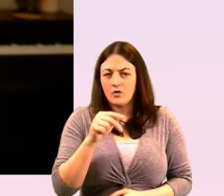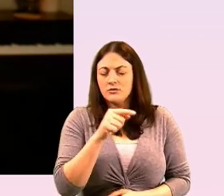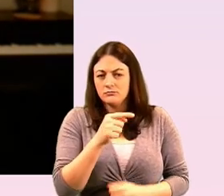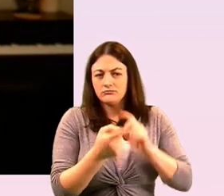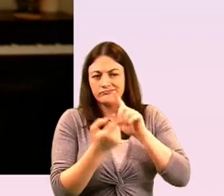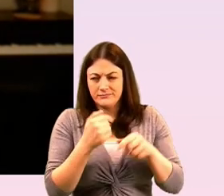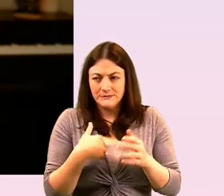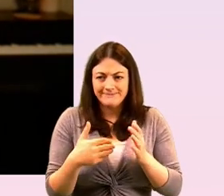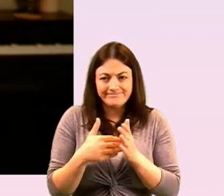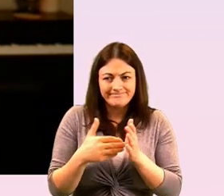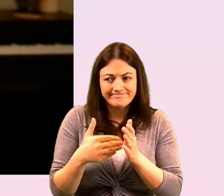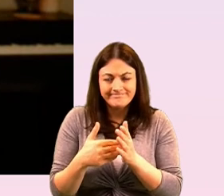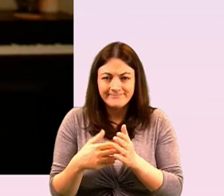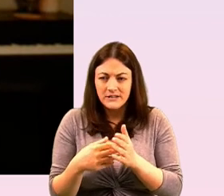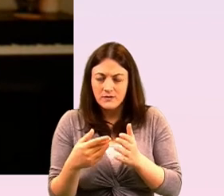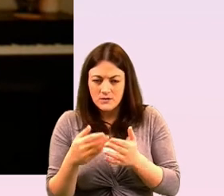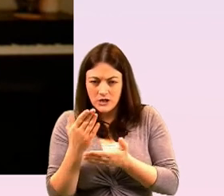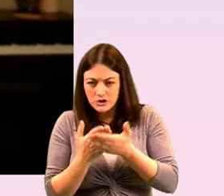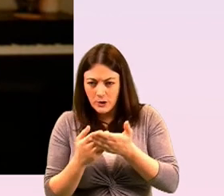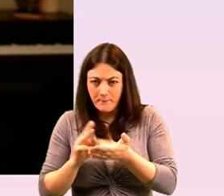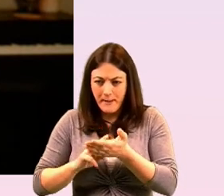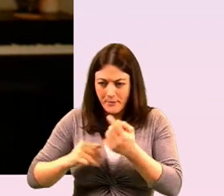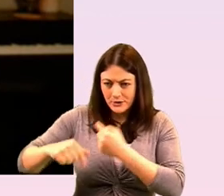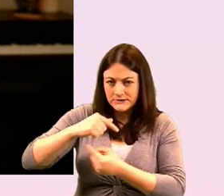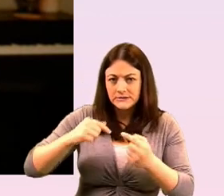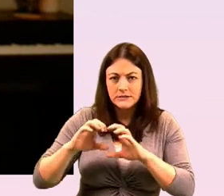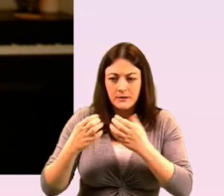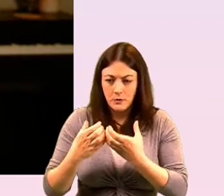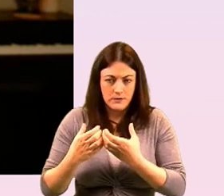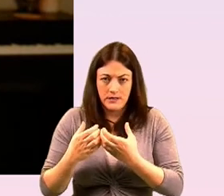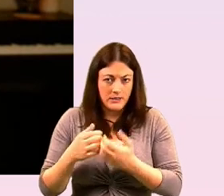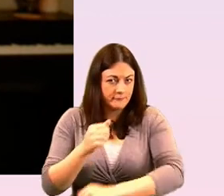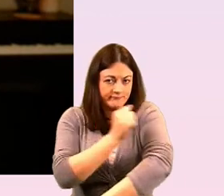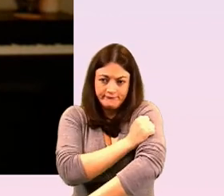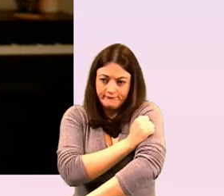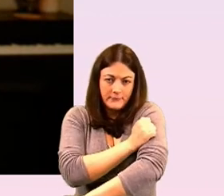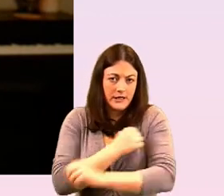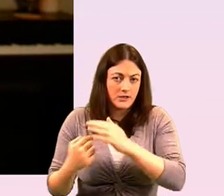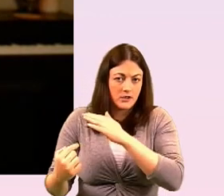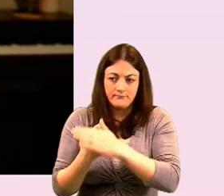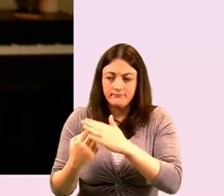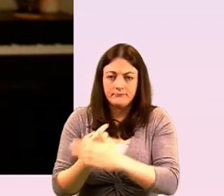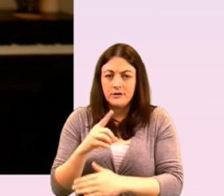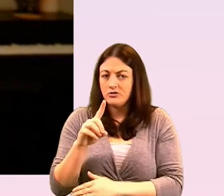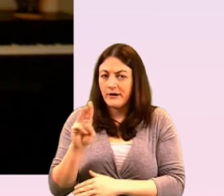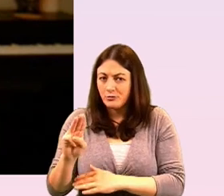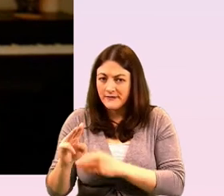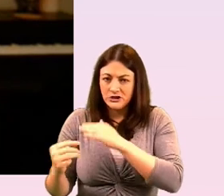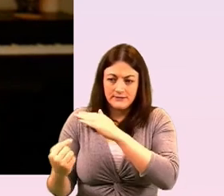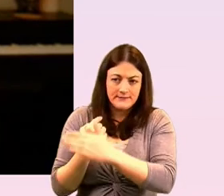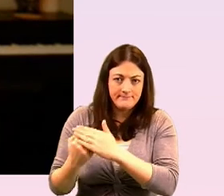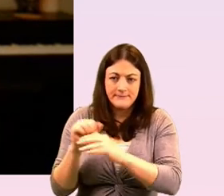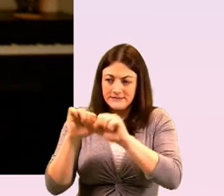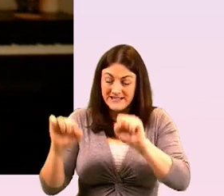our community who are in who are trapped inside the direct provision system and let's call it what it is it's a it's a racist system uh